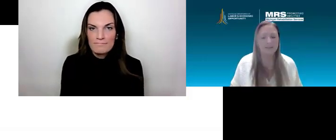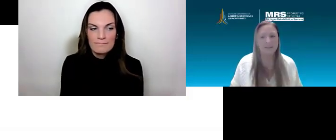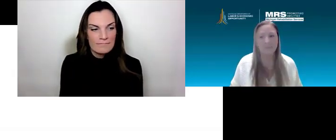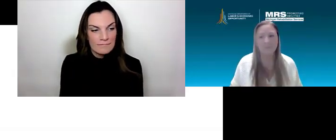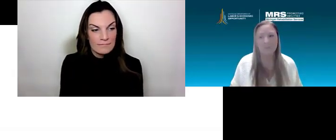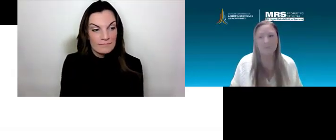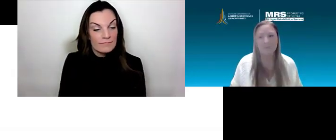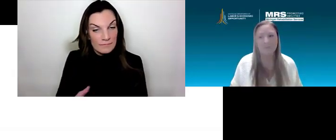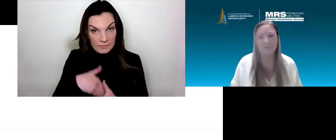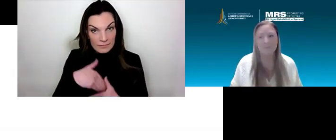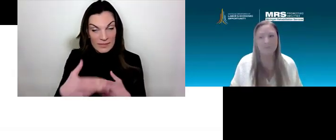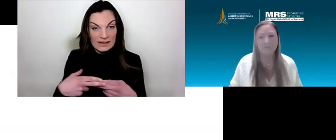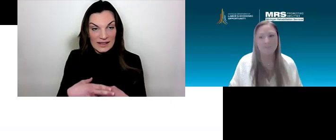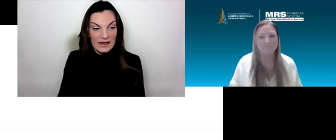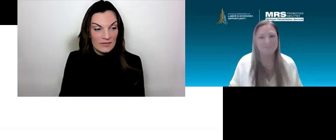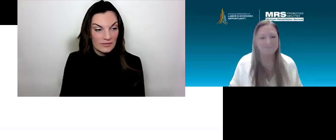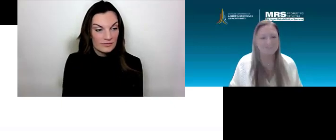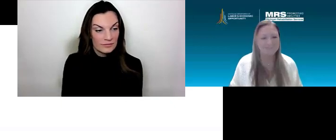Next slide, please.